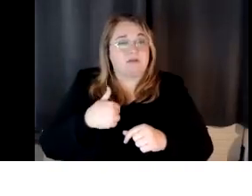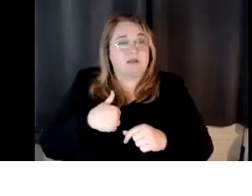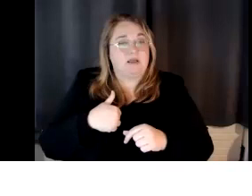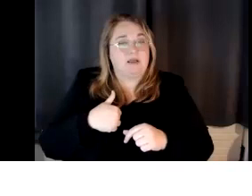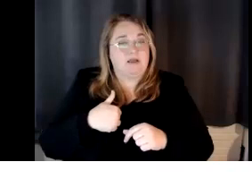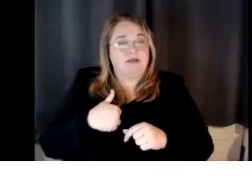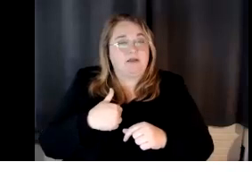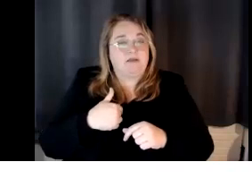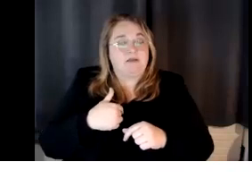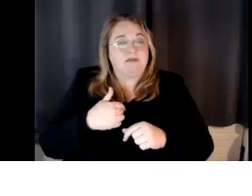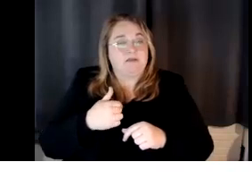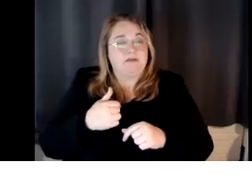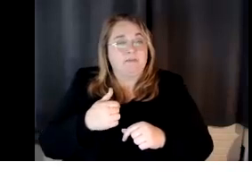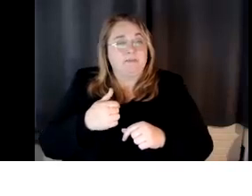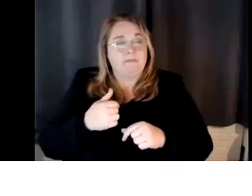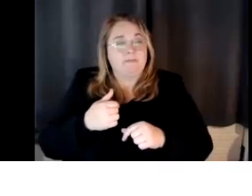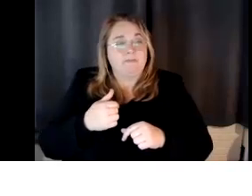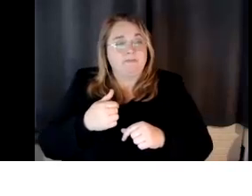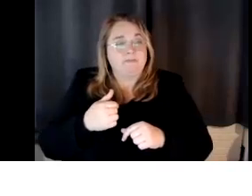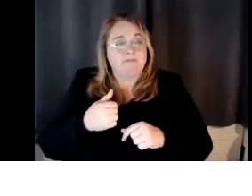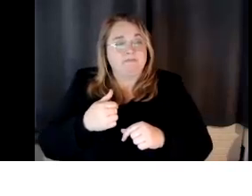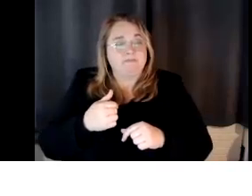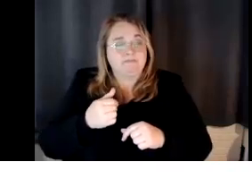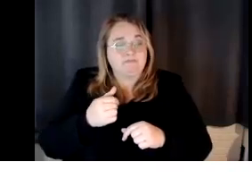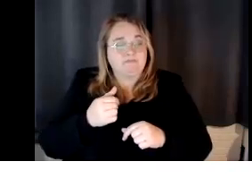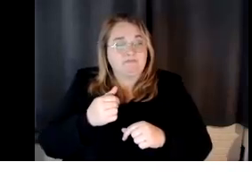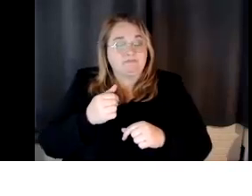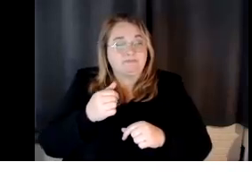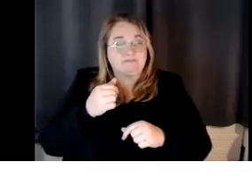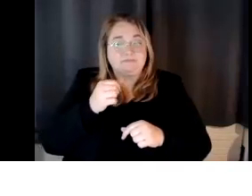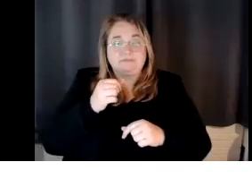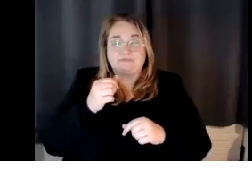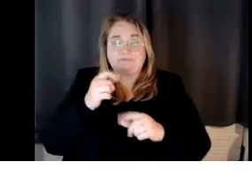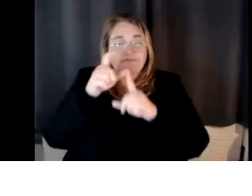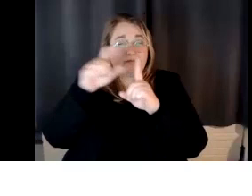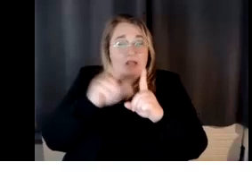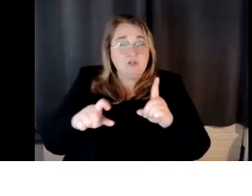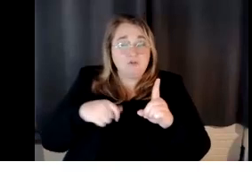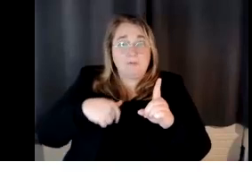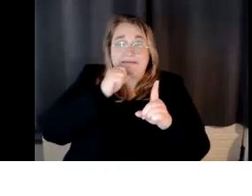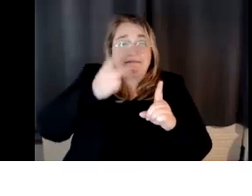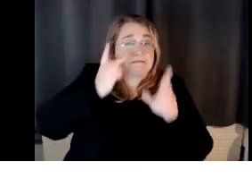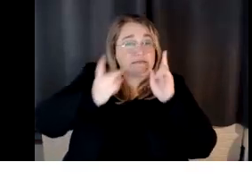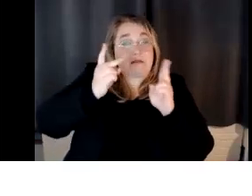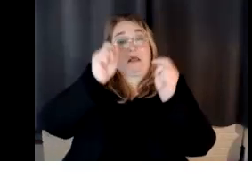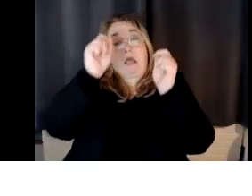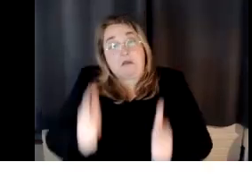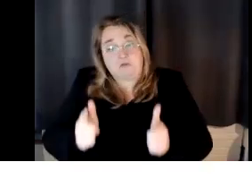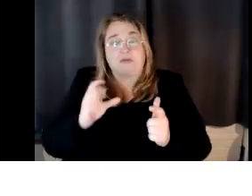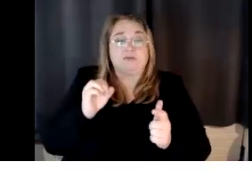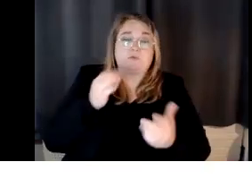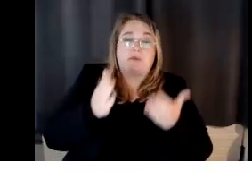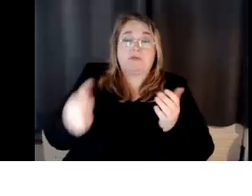much of the participants in the, um, that are on Zoom. So there's possibly some other people, um, who are